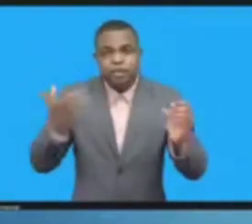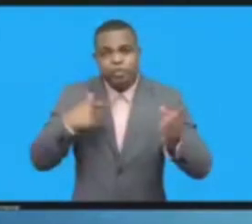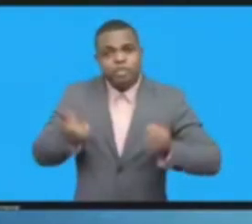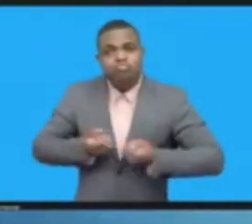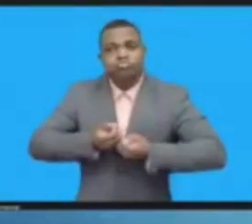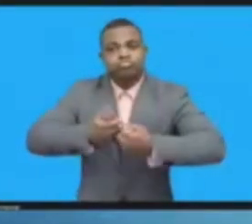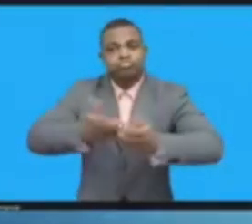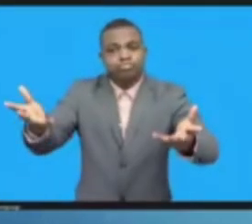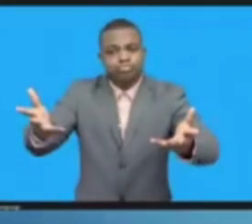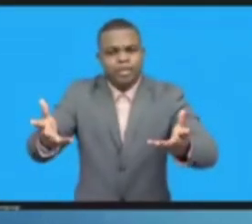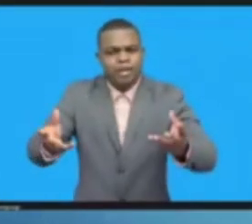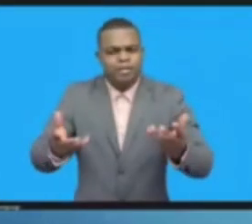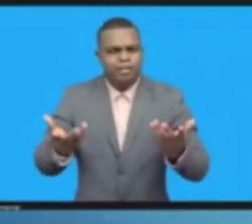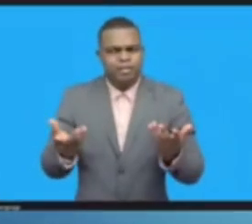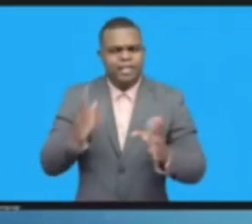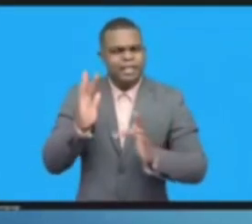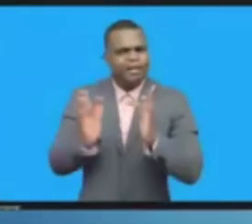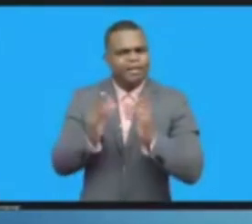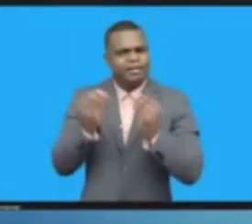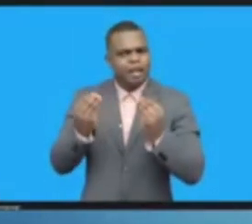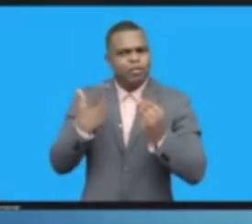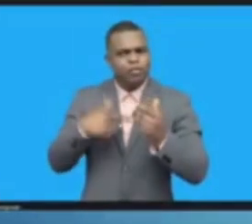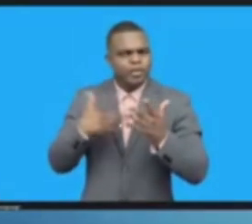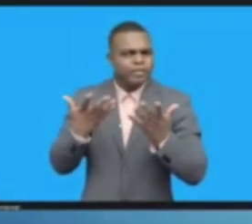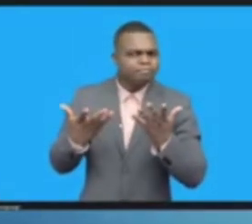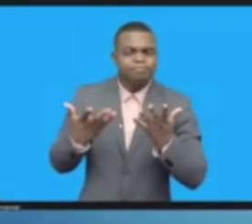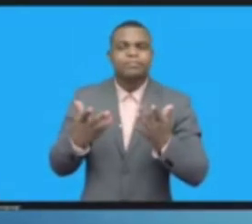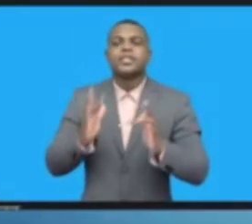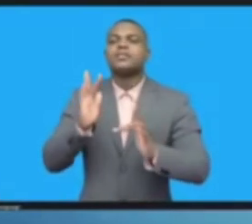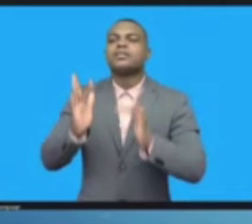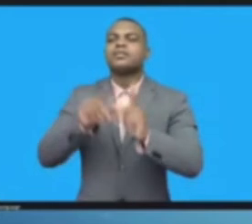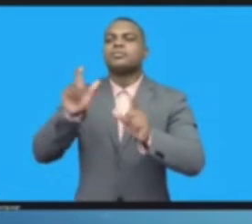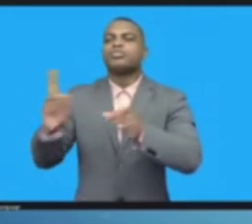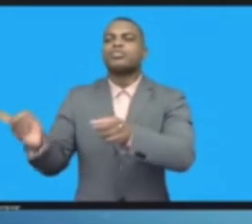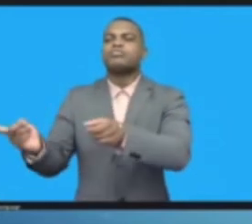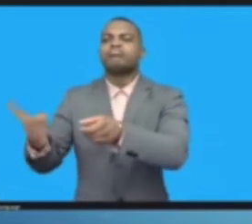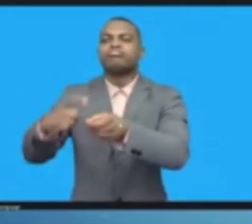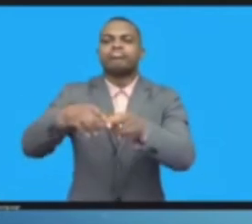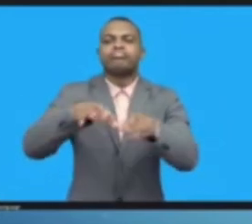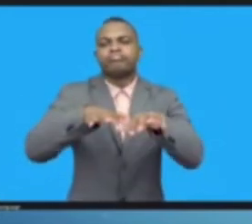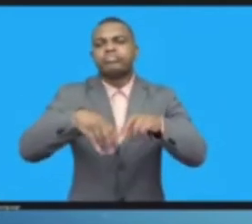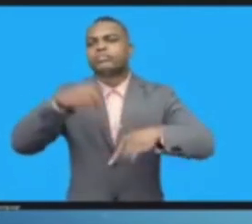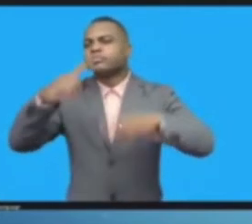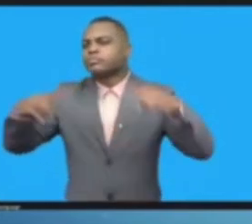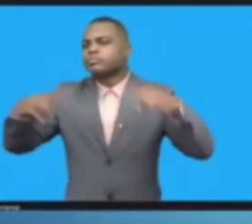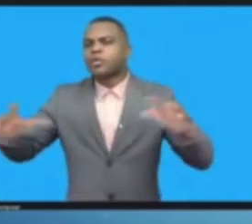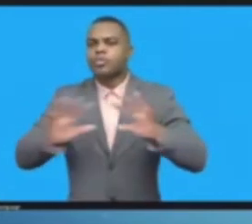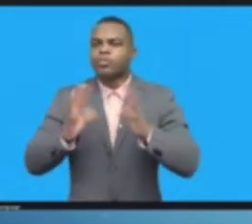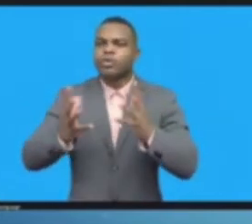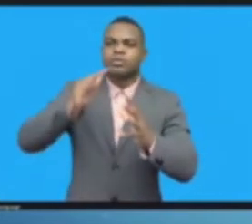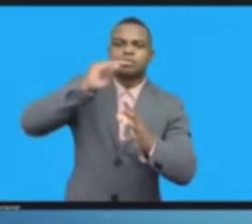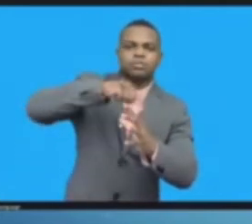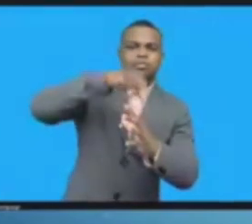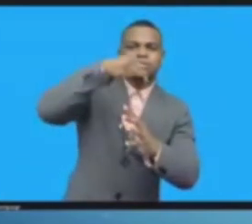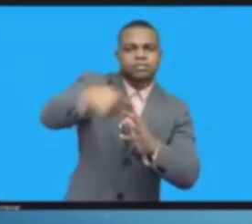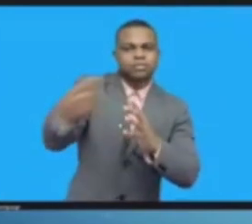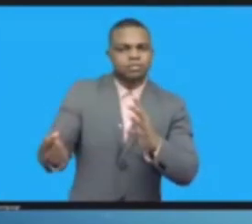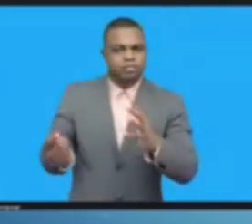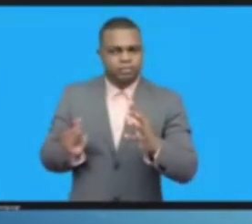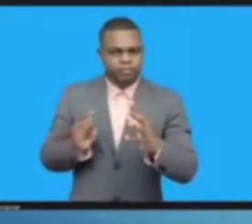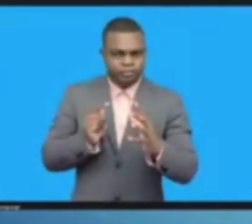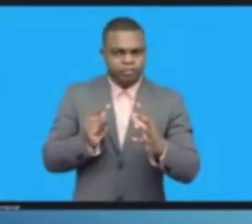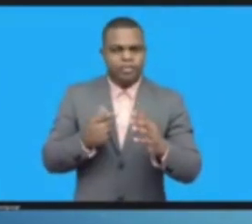The IP protocol, the DNS and the IP addresses. If you don't use this, you're not on the Internet anymore.